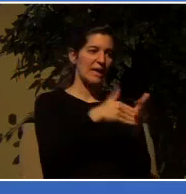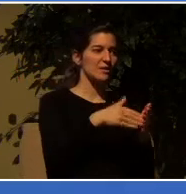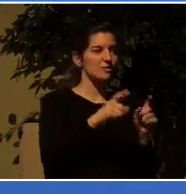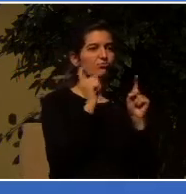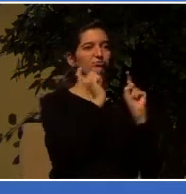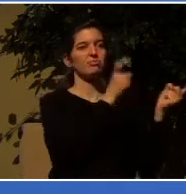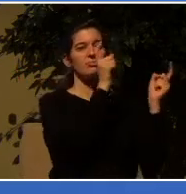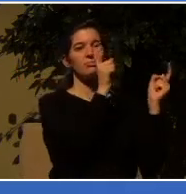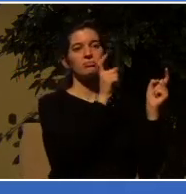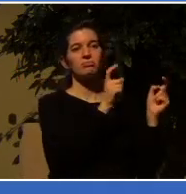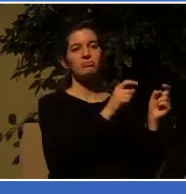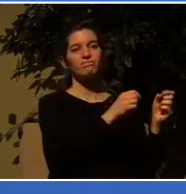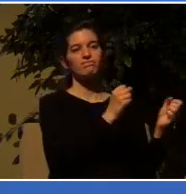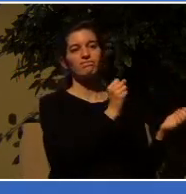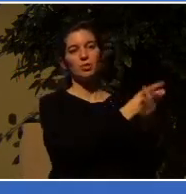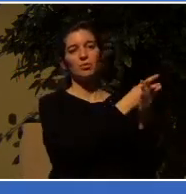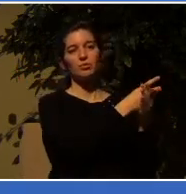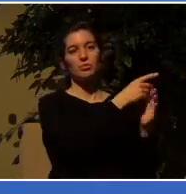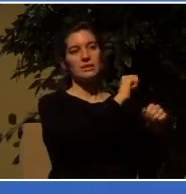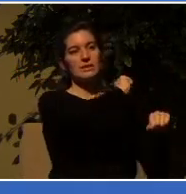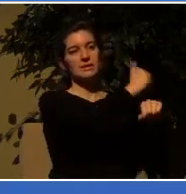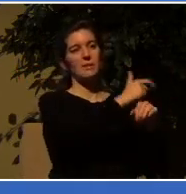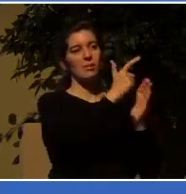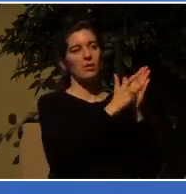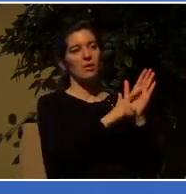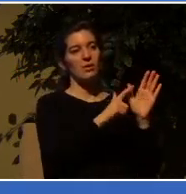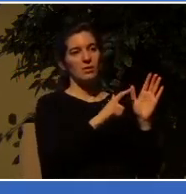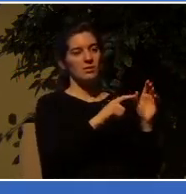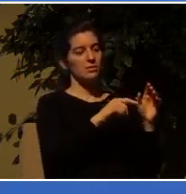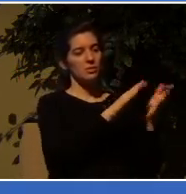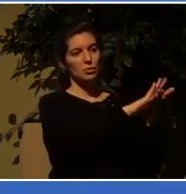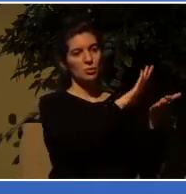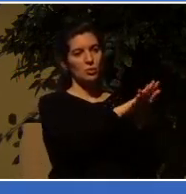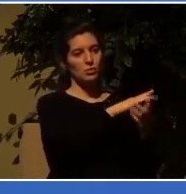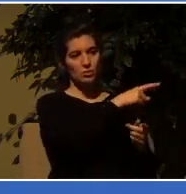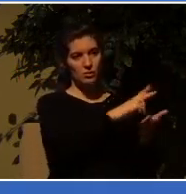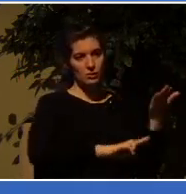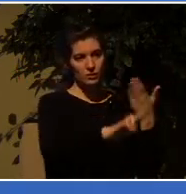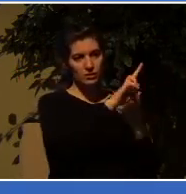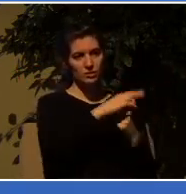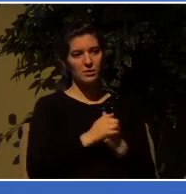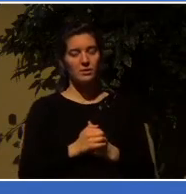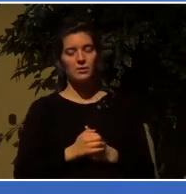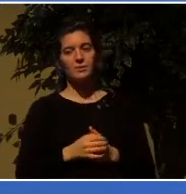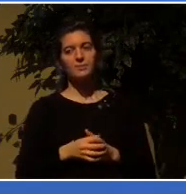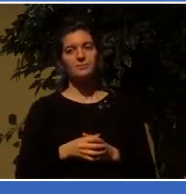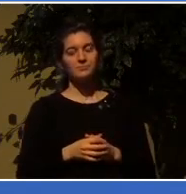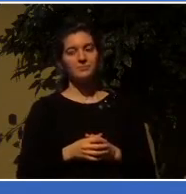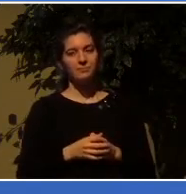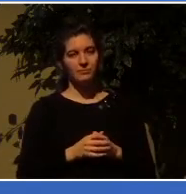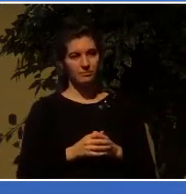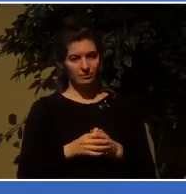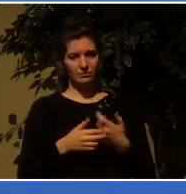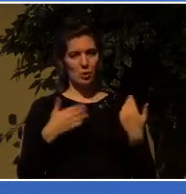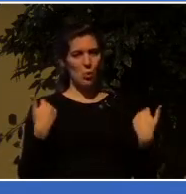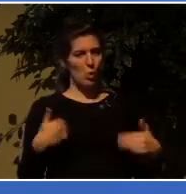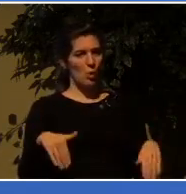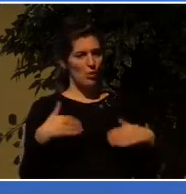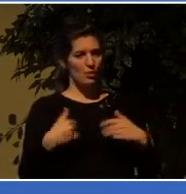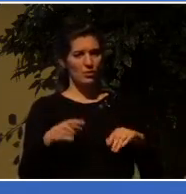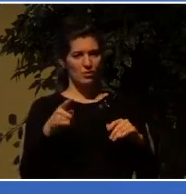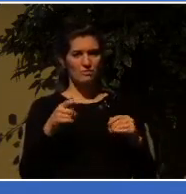2,000 in favor. Now, I know Trinity Western is also taking that to the Supreme Court of Canada.